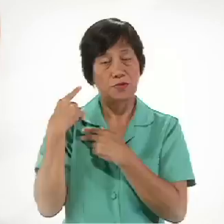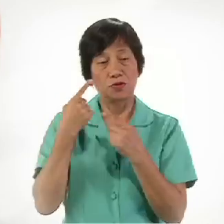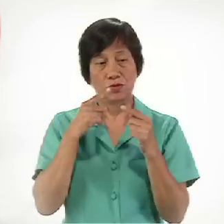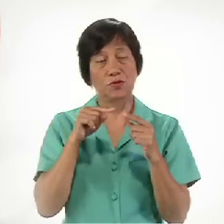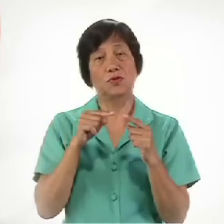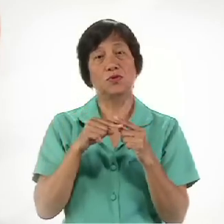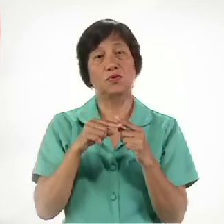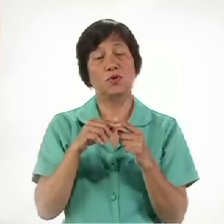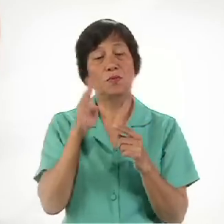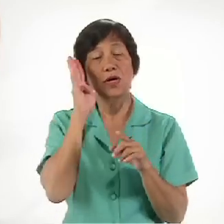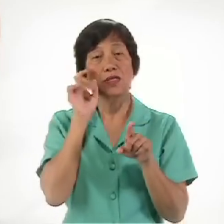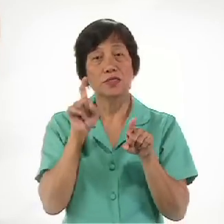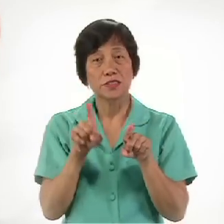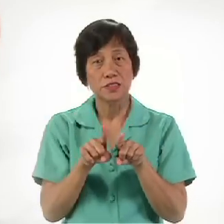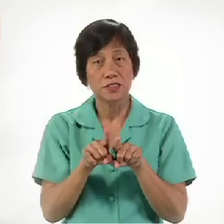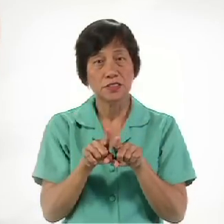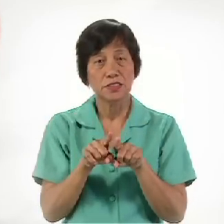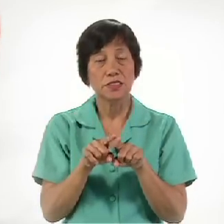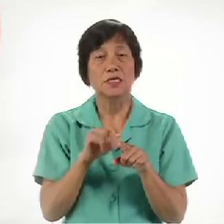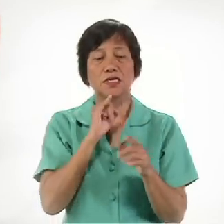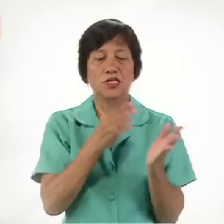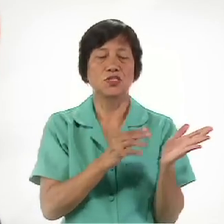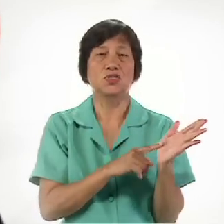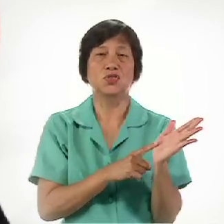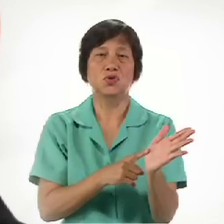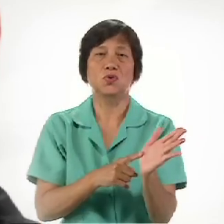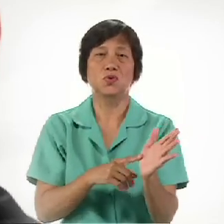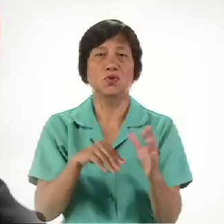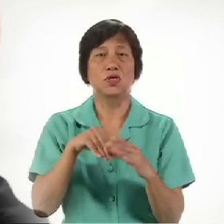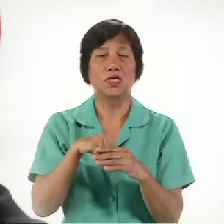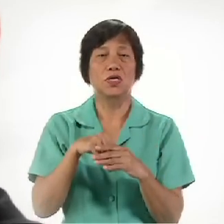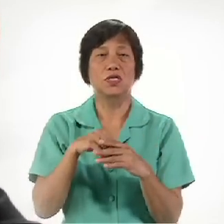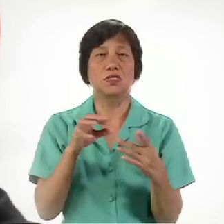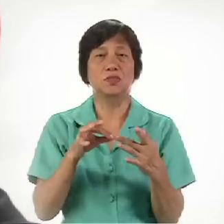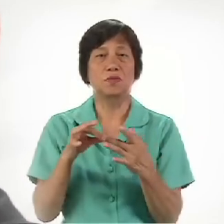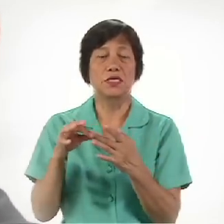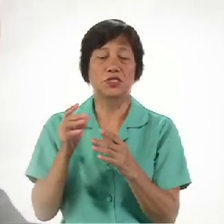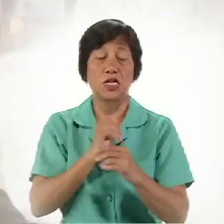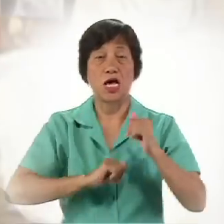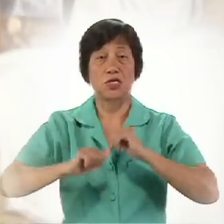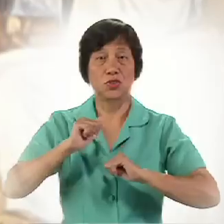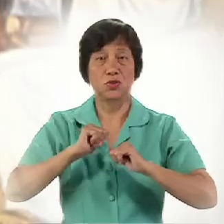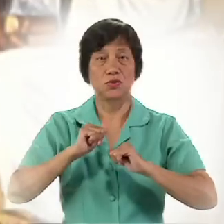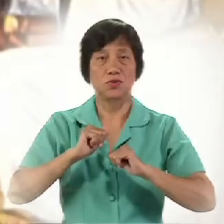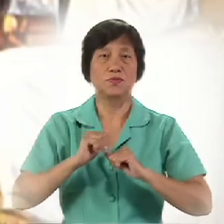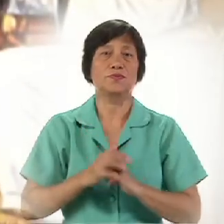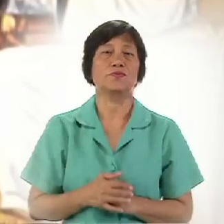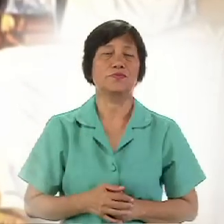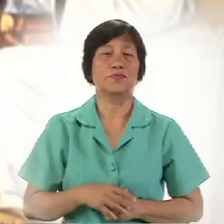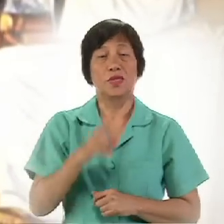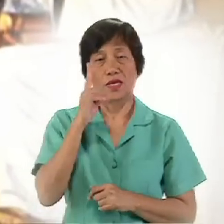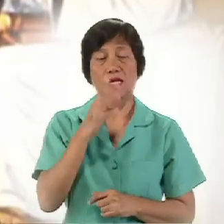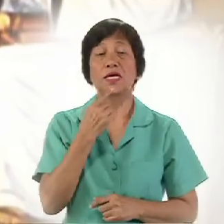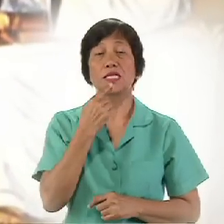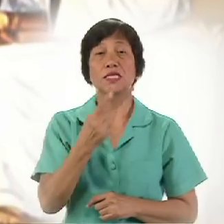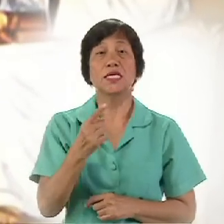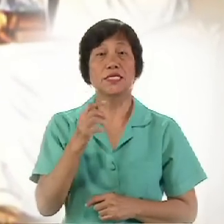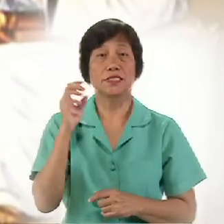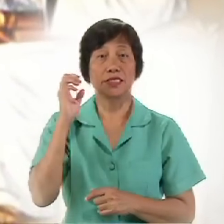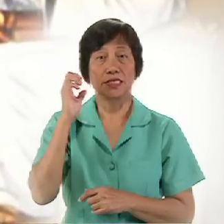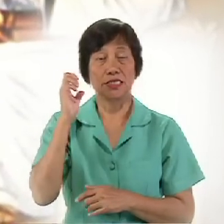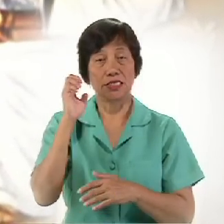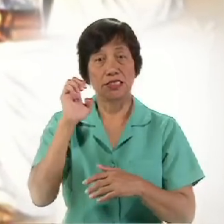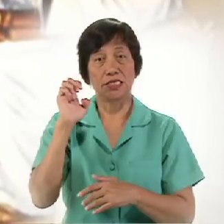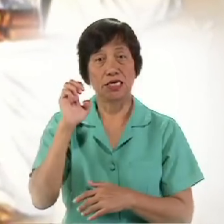sister Is manifested in a particular action God tells Ezekiel God